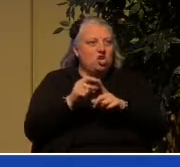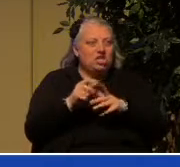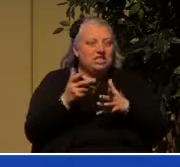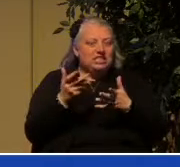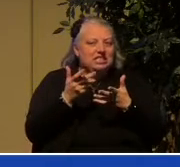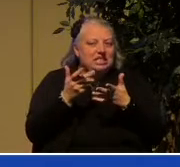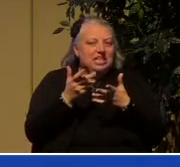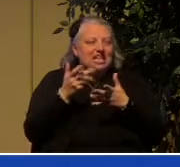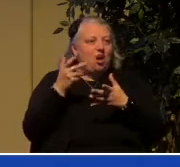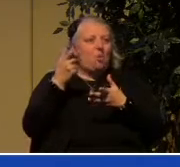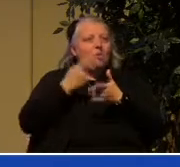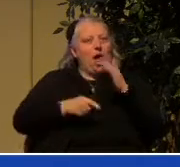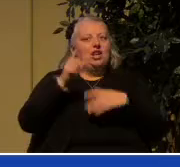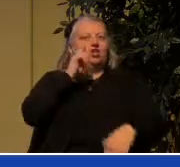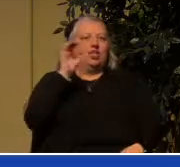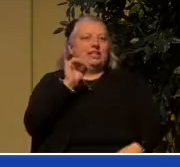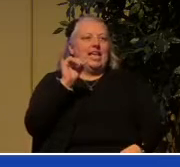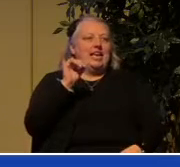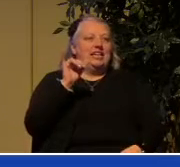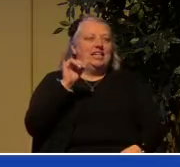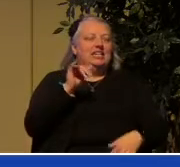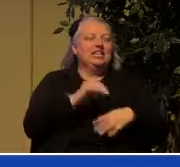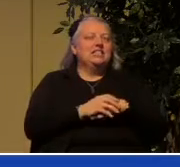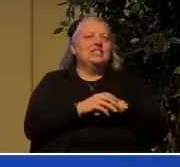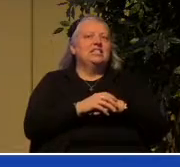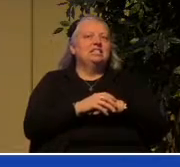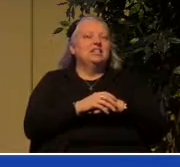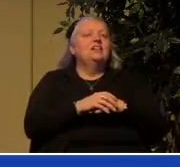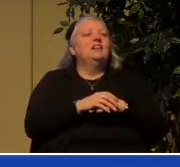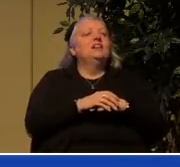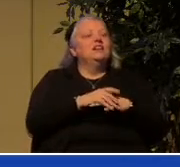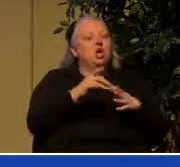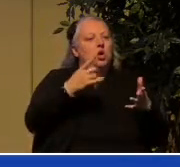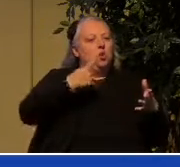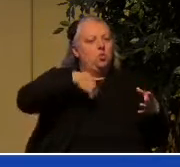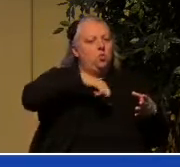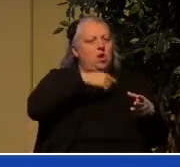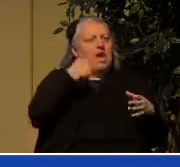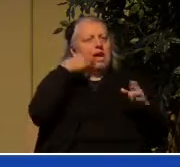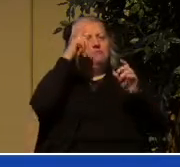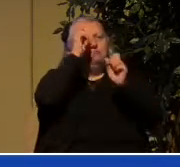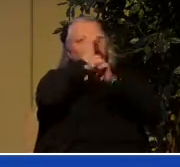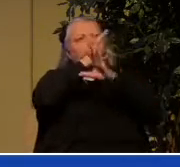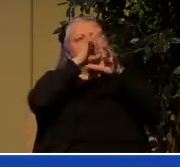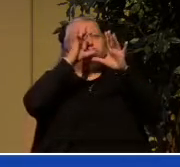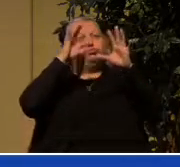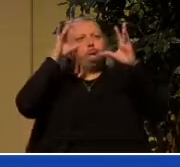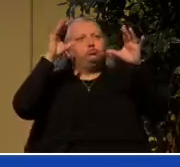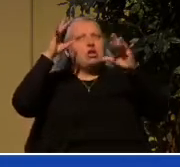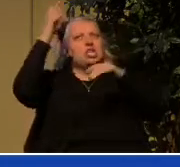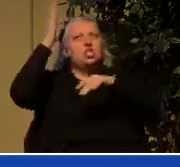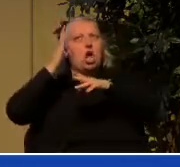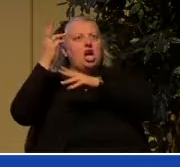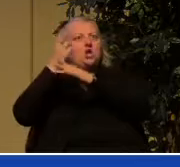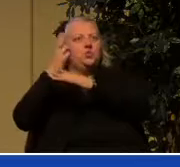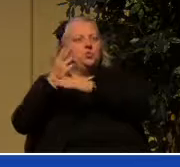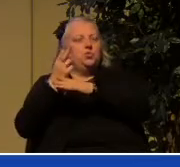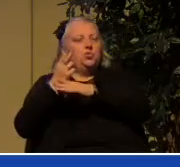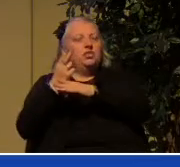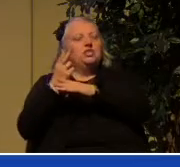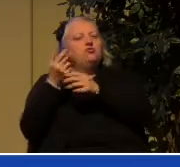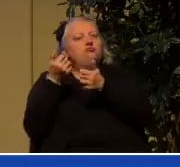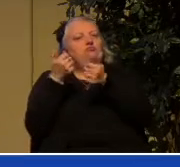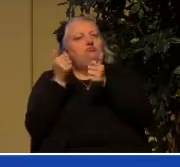And so throughout Scripture we have images that God uses that try to amplify